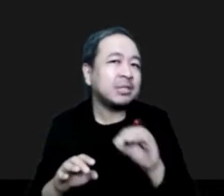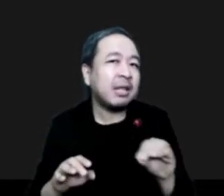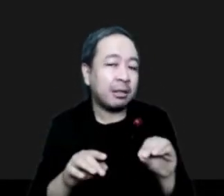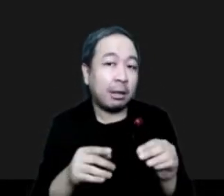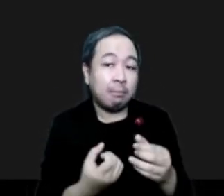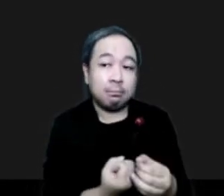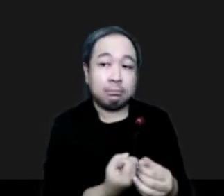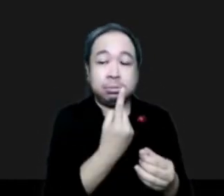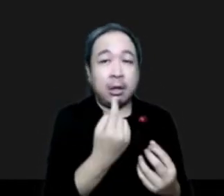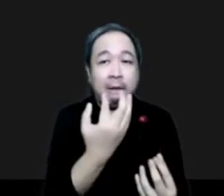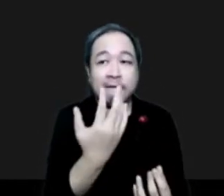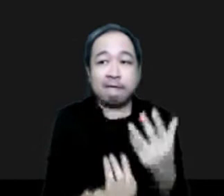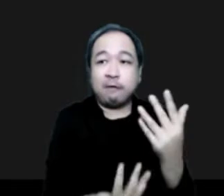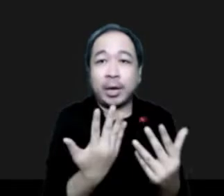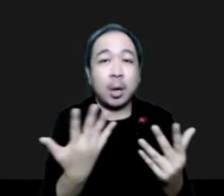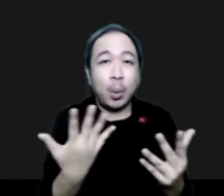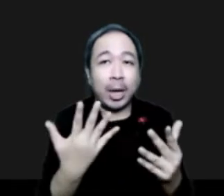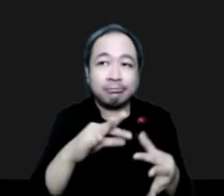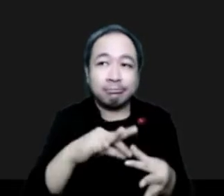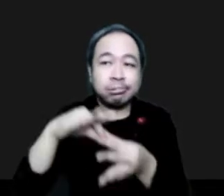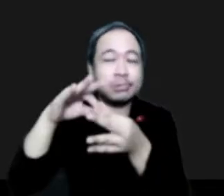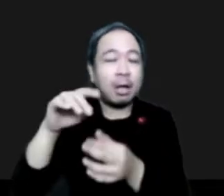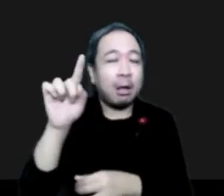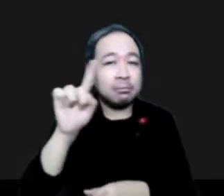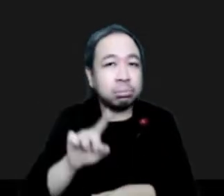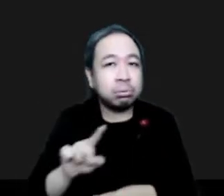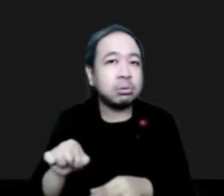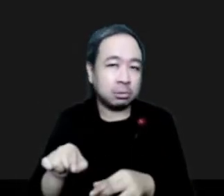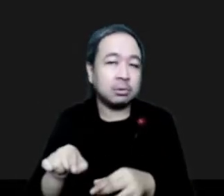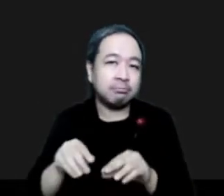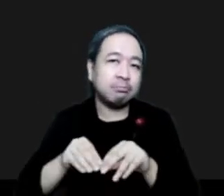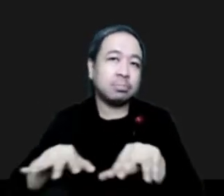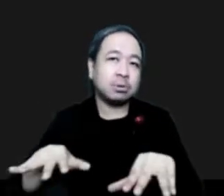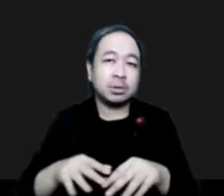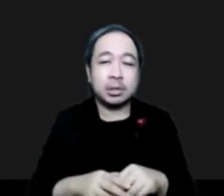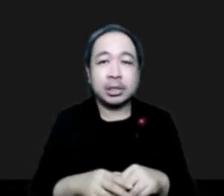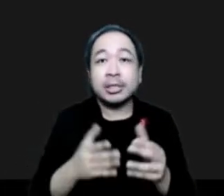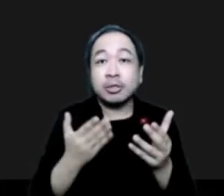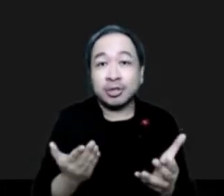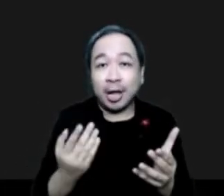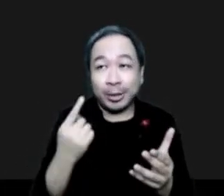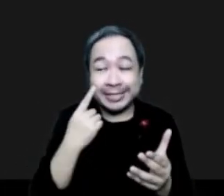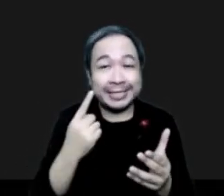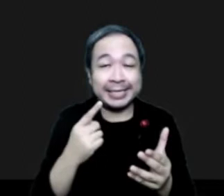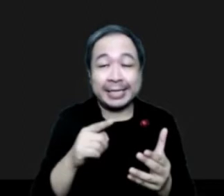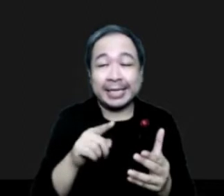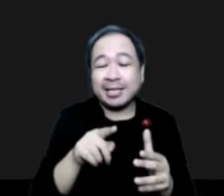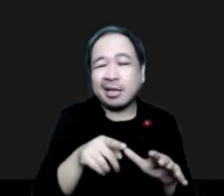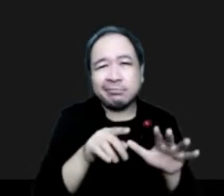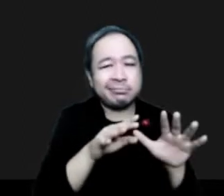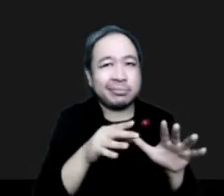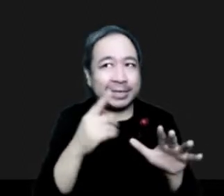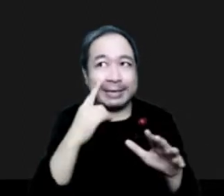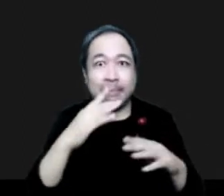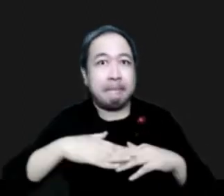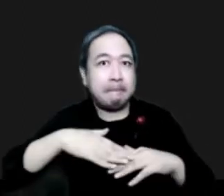And this year, we've been out so far 216 times, which exceeds our 140 average greatly. We set a